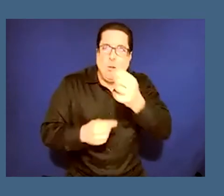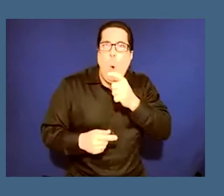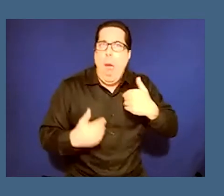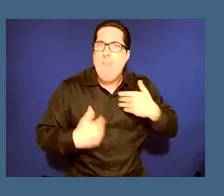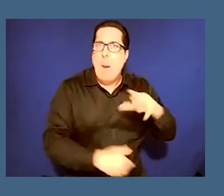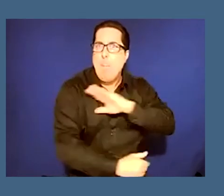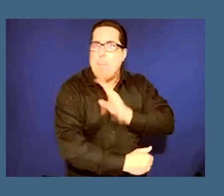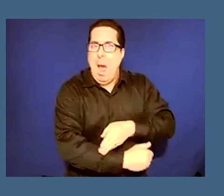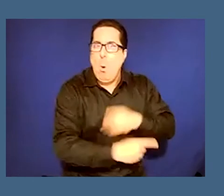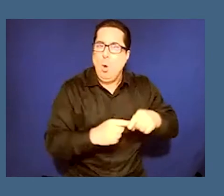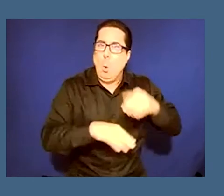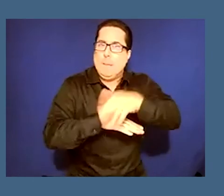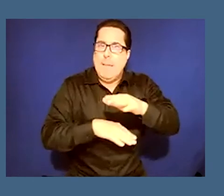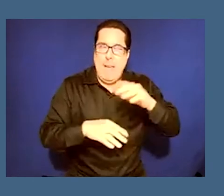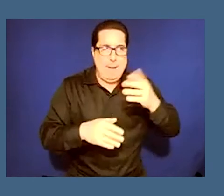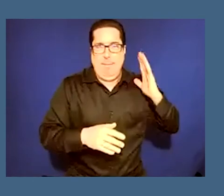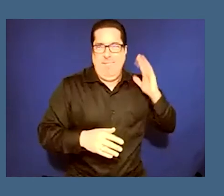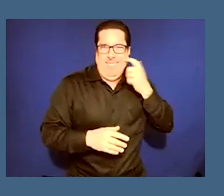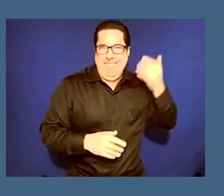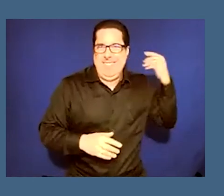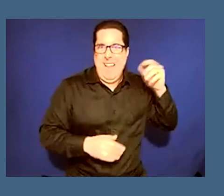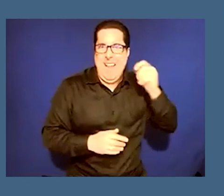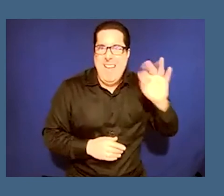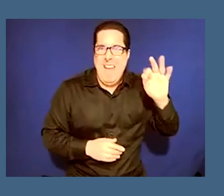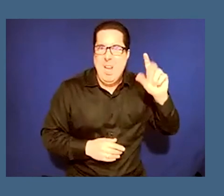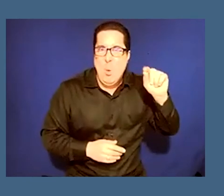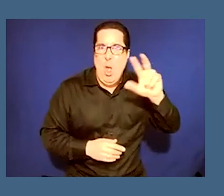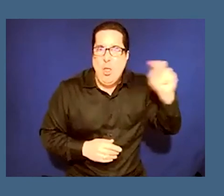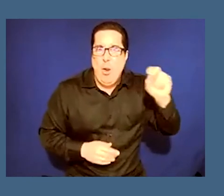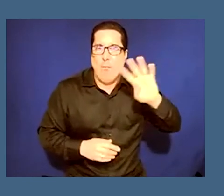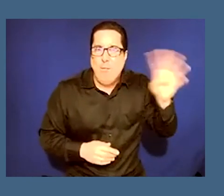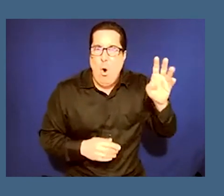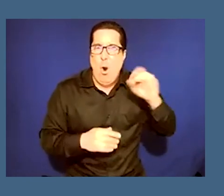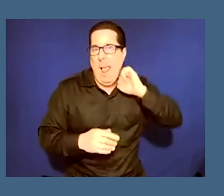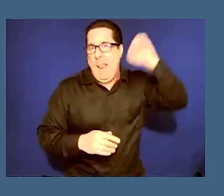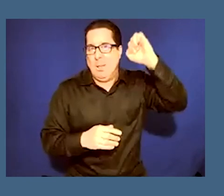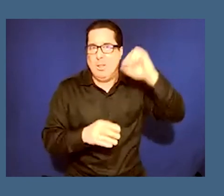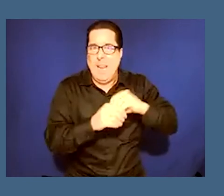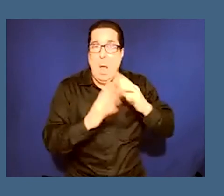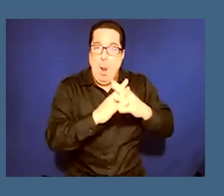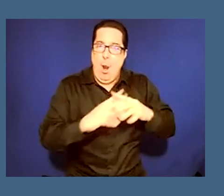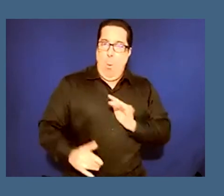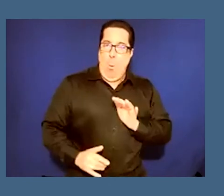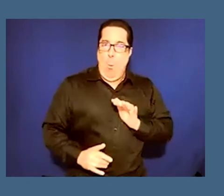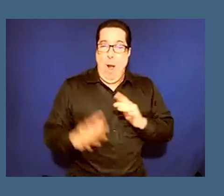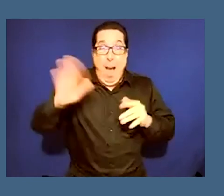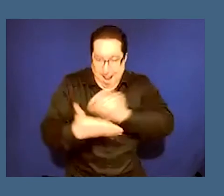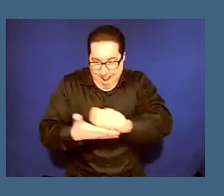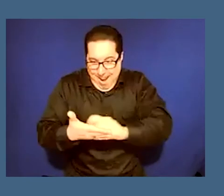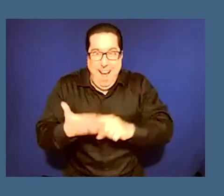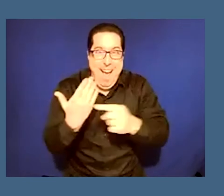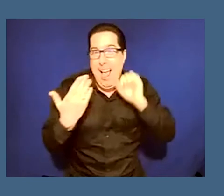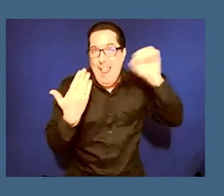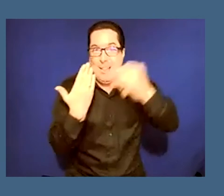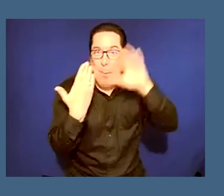out at a time in the 1920s 30s and 40s and celebrate lynching in america like i was at a lynching and here's my postcard versus